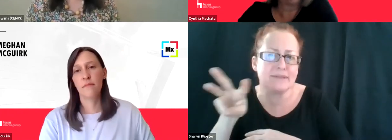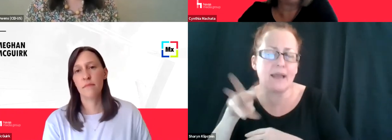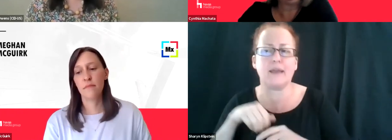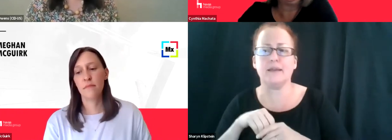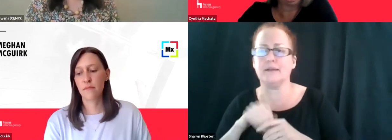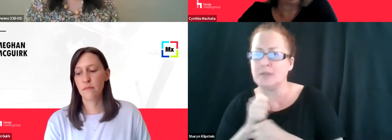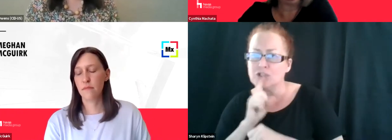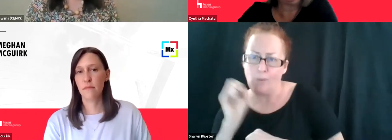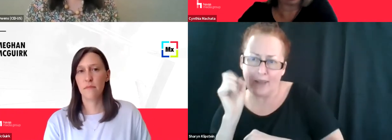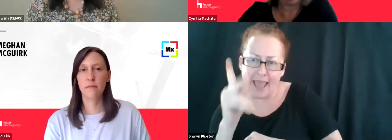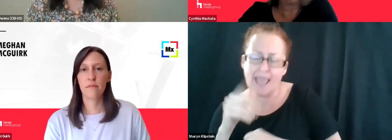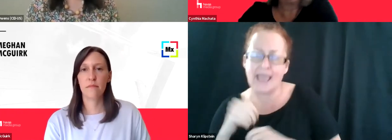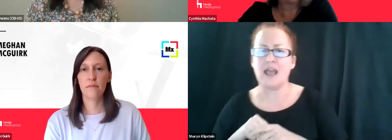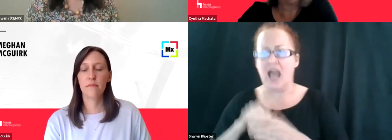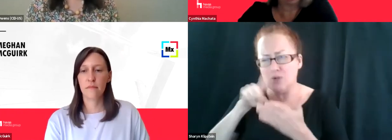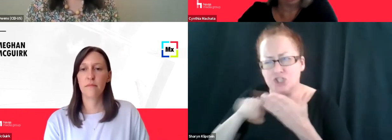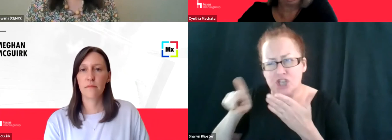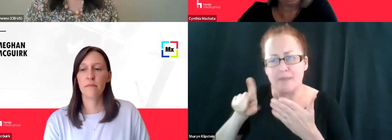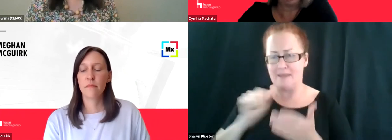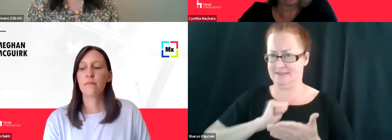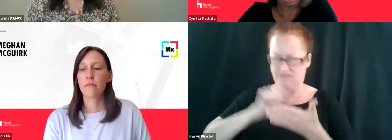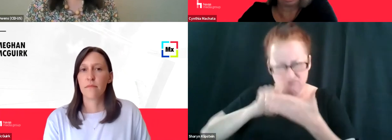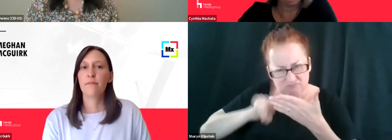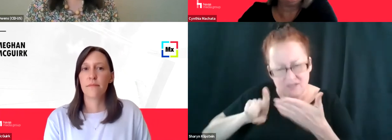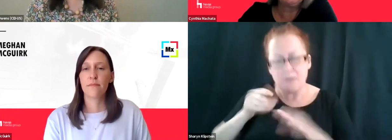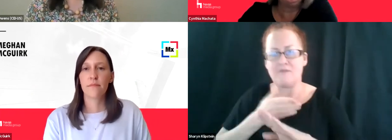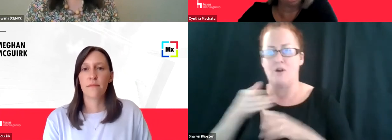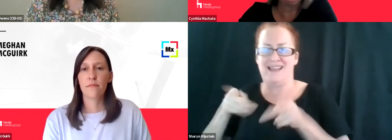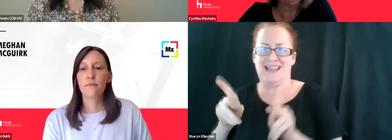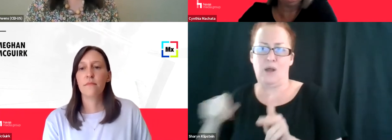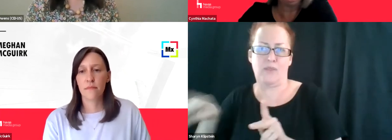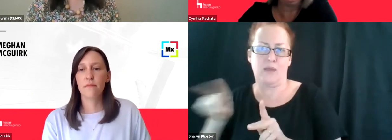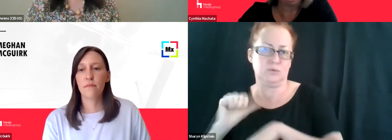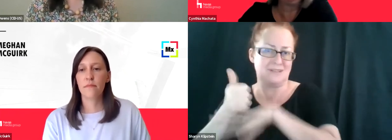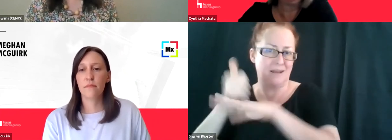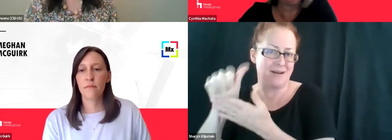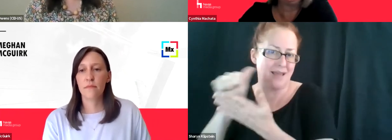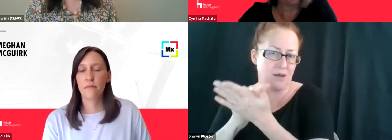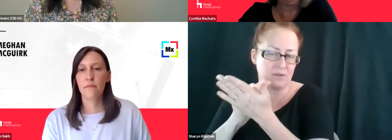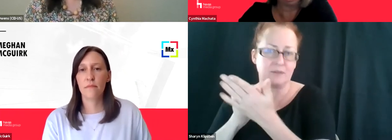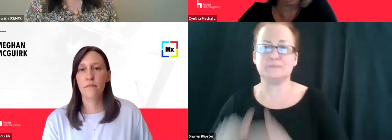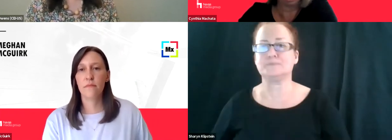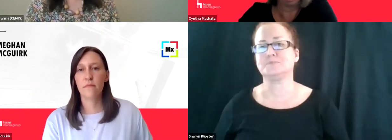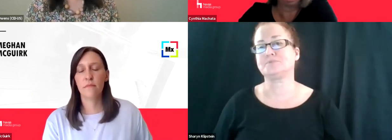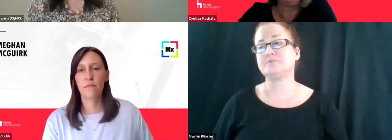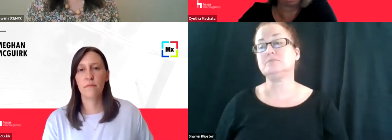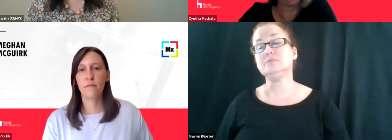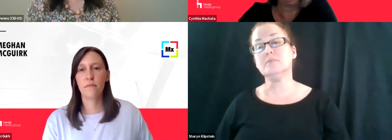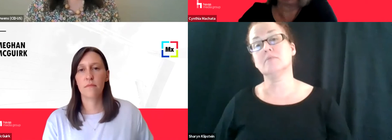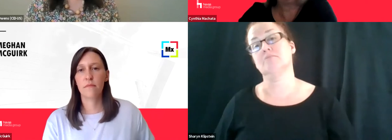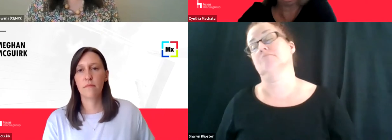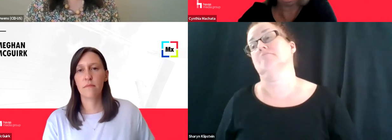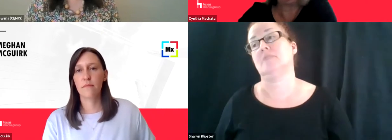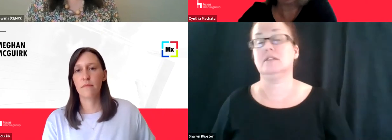you know, I would check it out before I allowed them to, to do any kind of an account, you know? So, um, I,